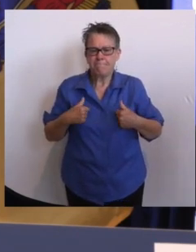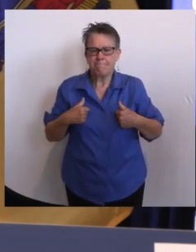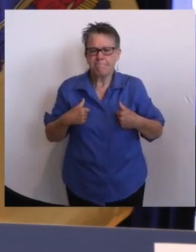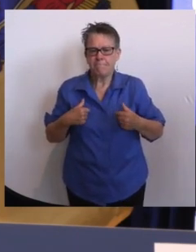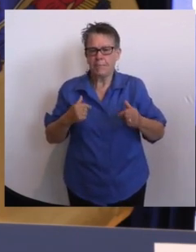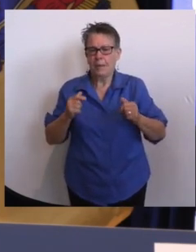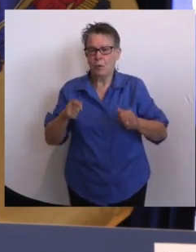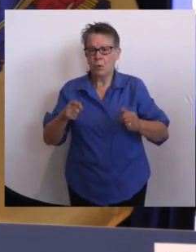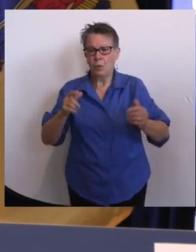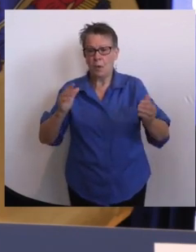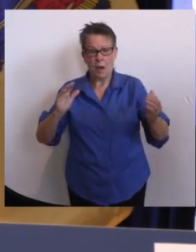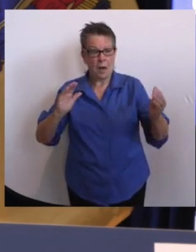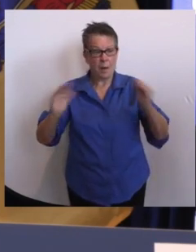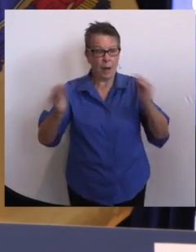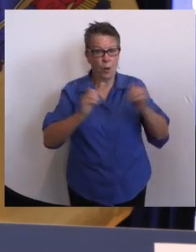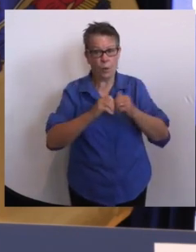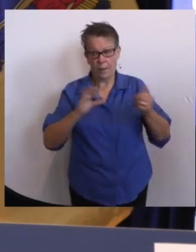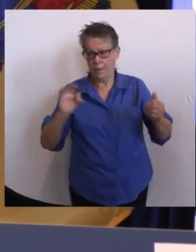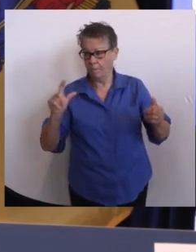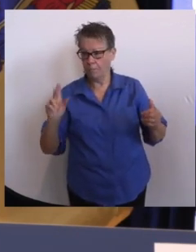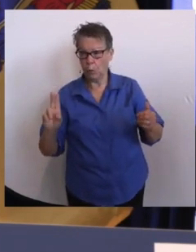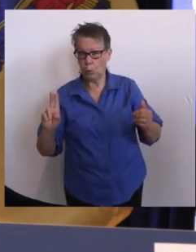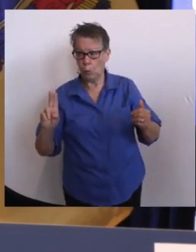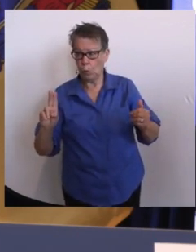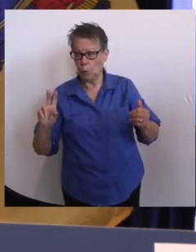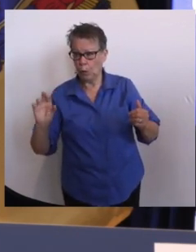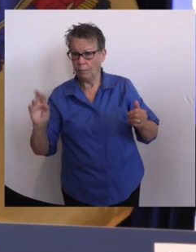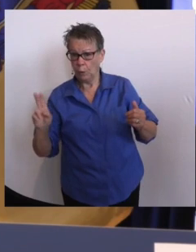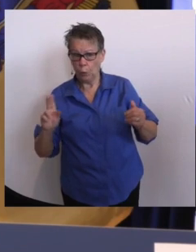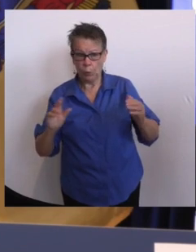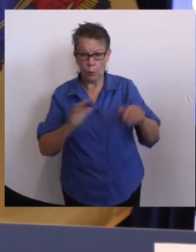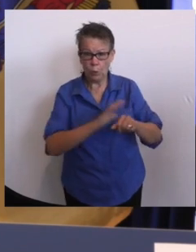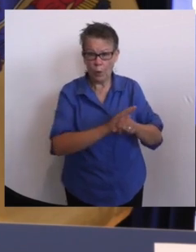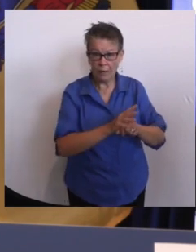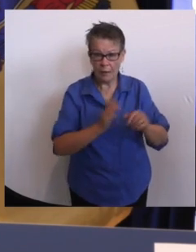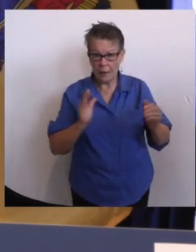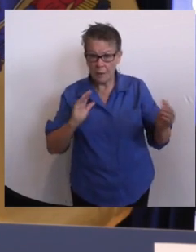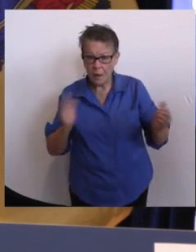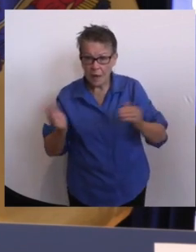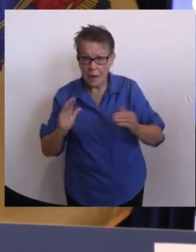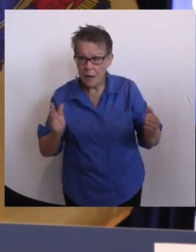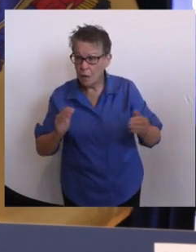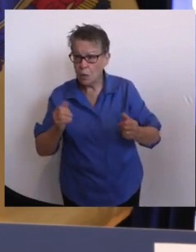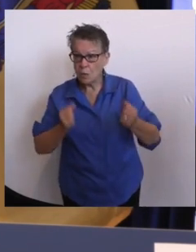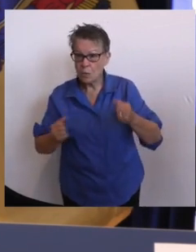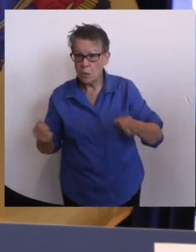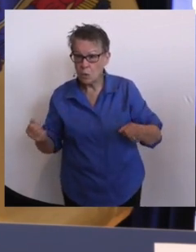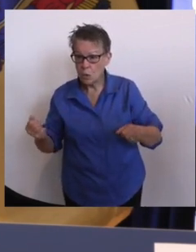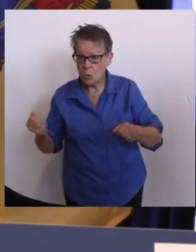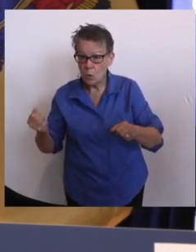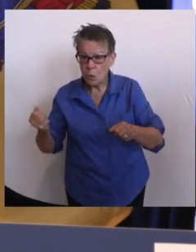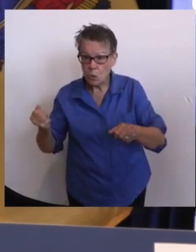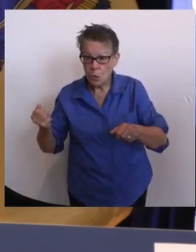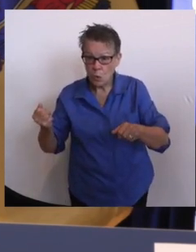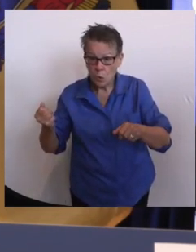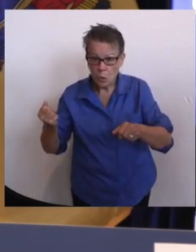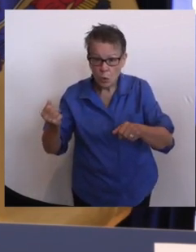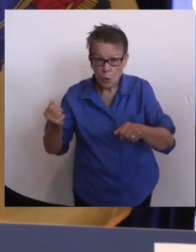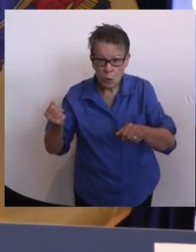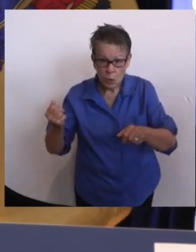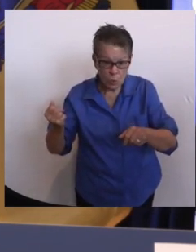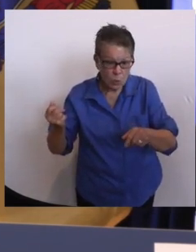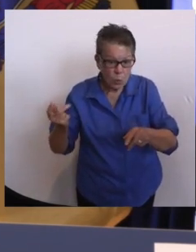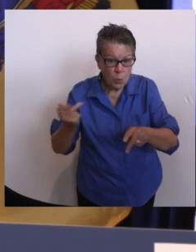prior to COVID that's occurred on a regular basis in the United States and in New Jersey. And as the governor said, in a typical bad flu